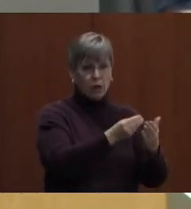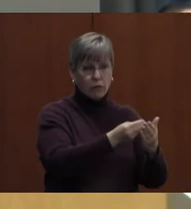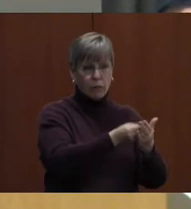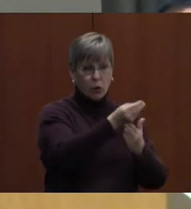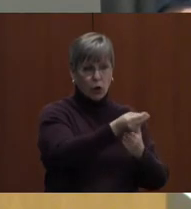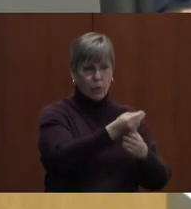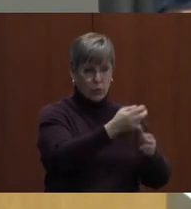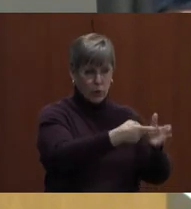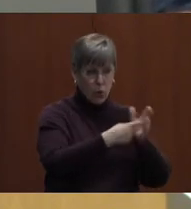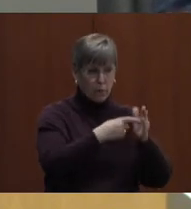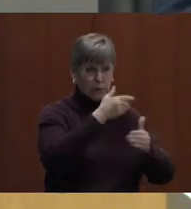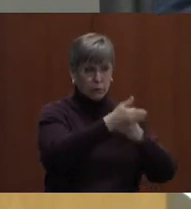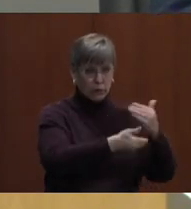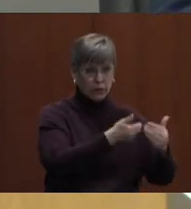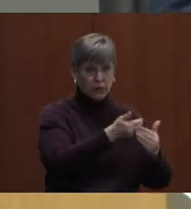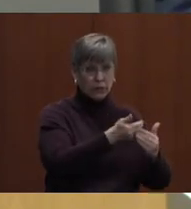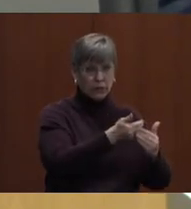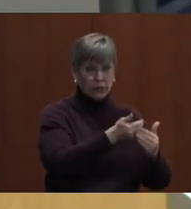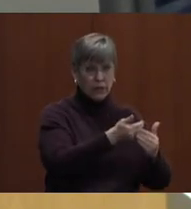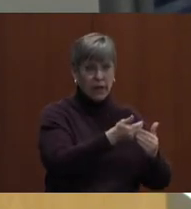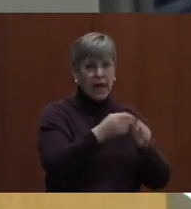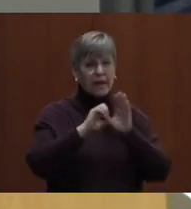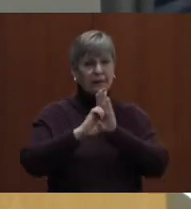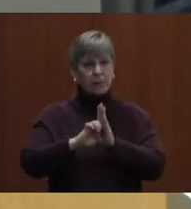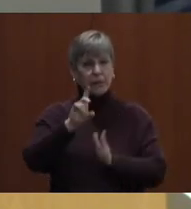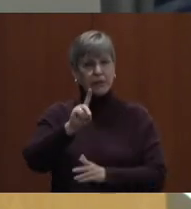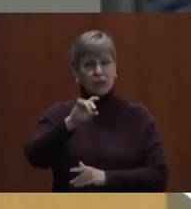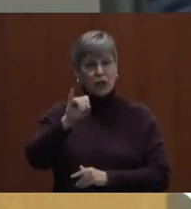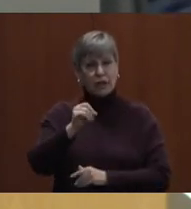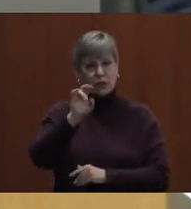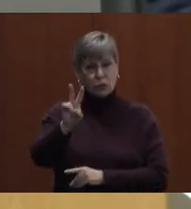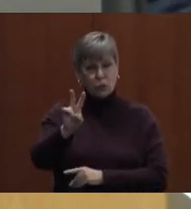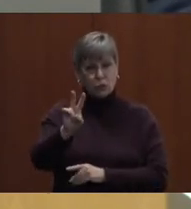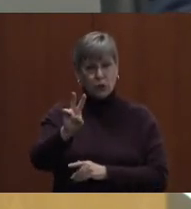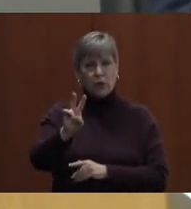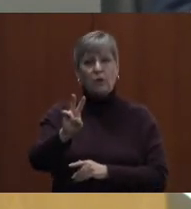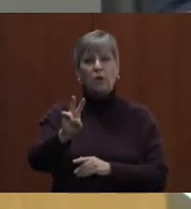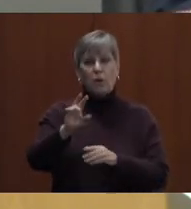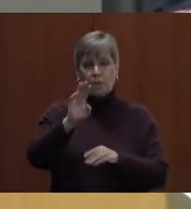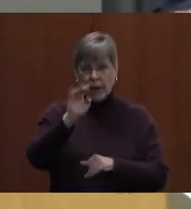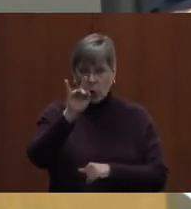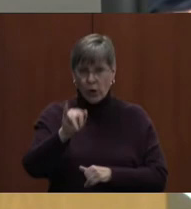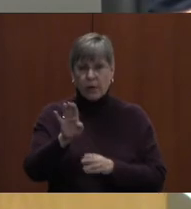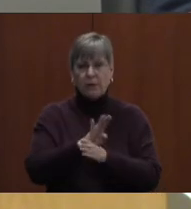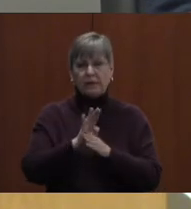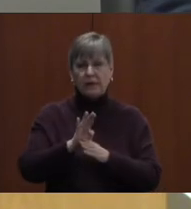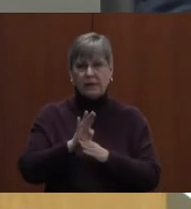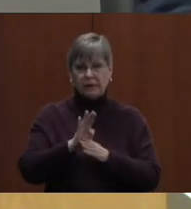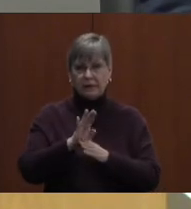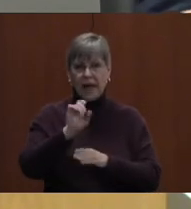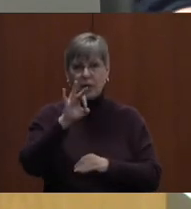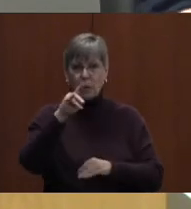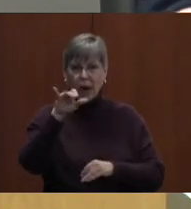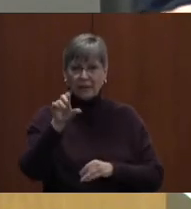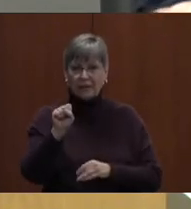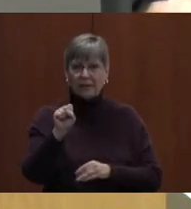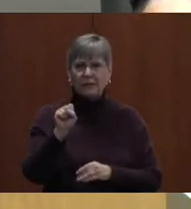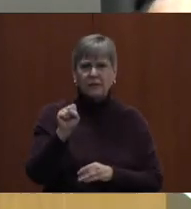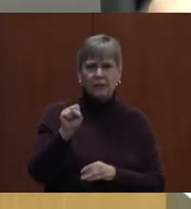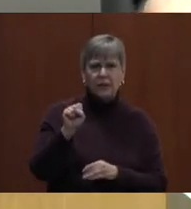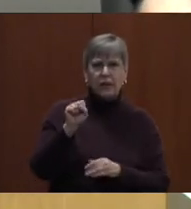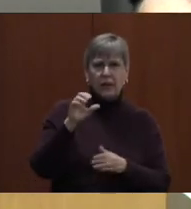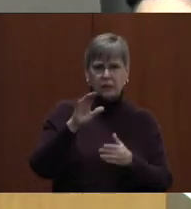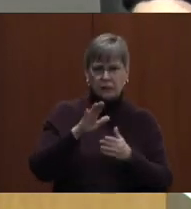Requirements and Procedures, and exhibit DJ-E-2, entitled Minority Business Enterprise Procedures for State Public